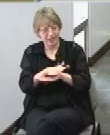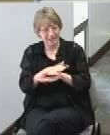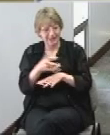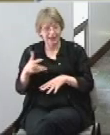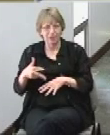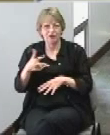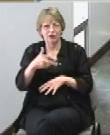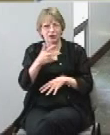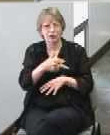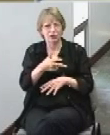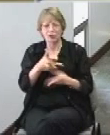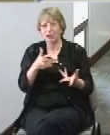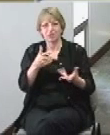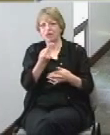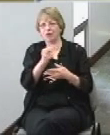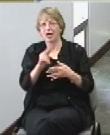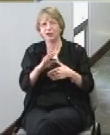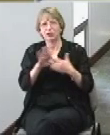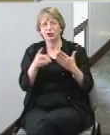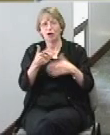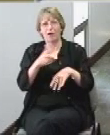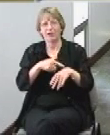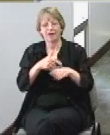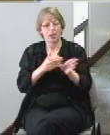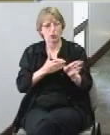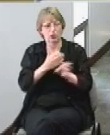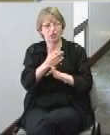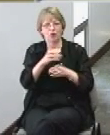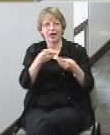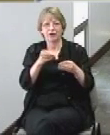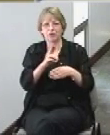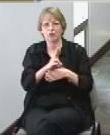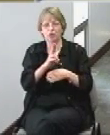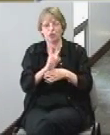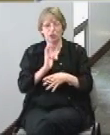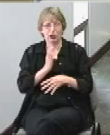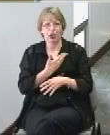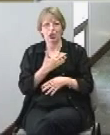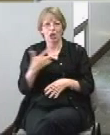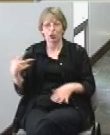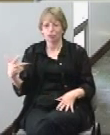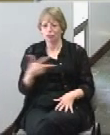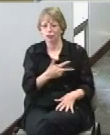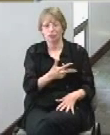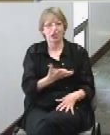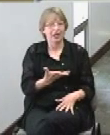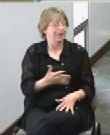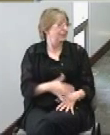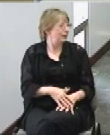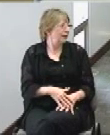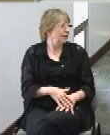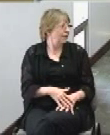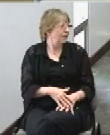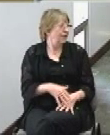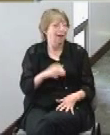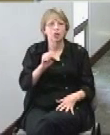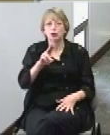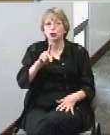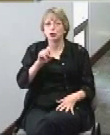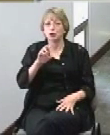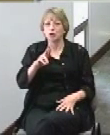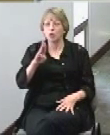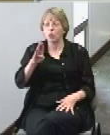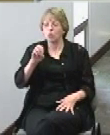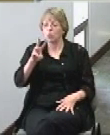Solan Hutchinson all the time we'll just direct ship to you using our own trucks on a Super Bowl Sunday in